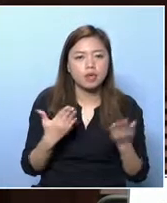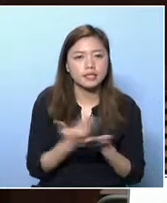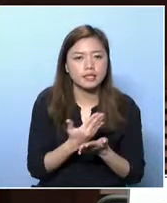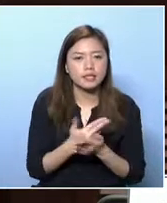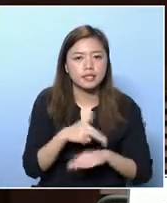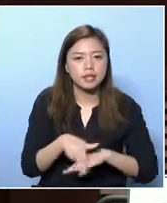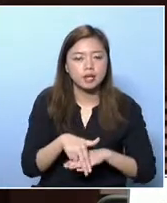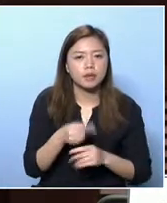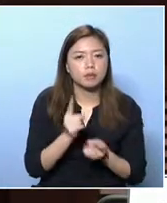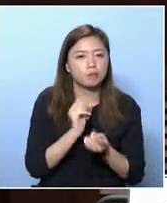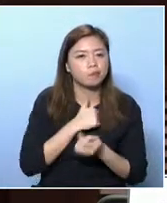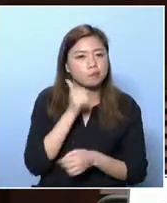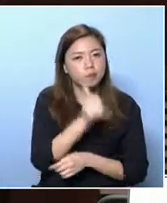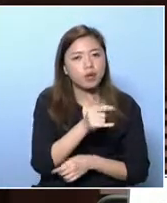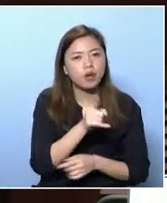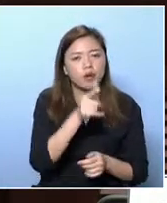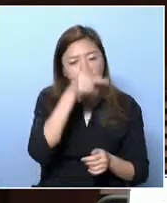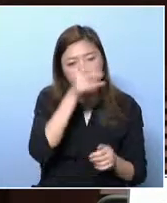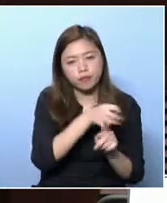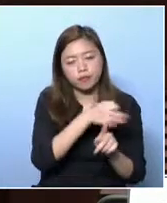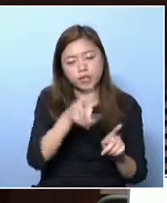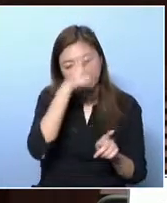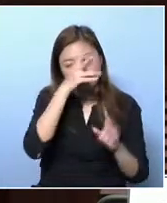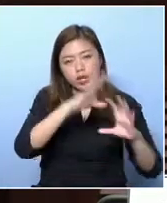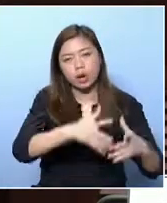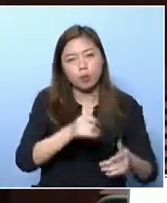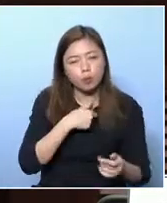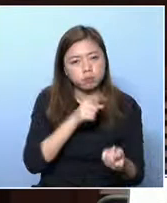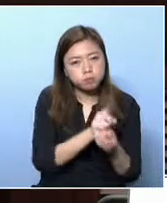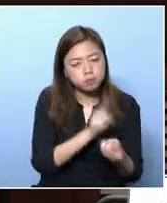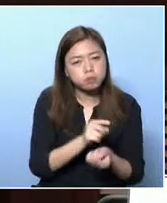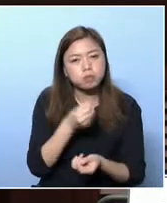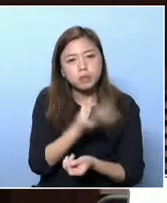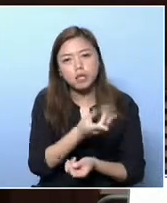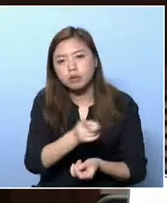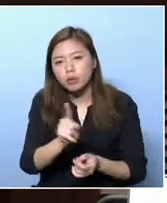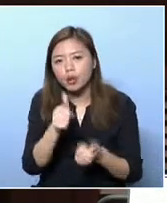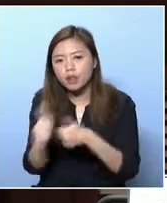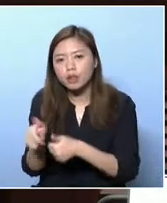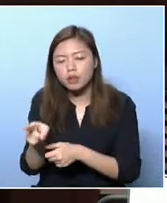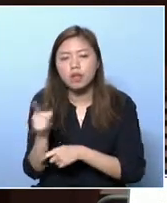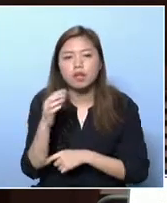The Labor Department is going to involve some NGOs to run pilot schemes to better